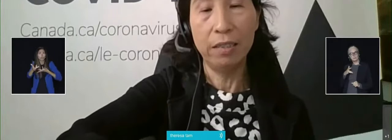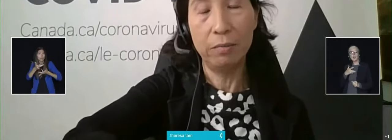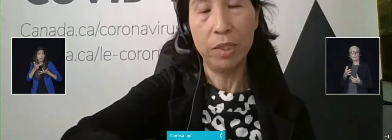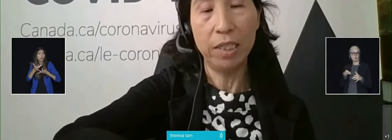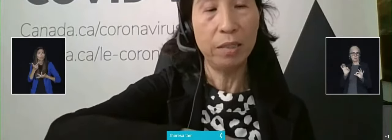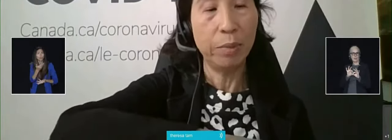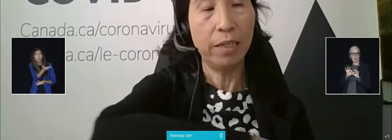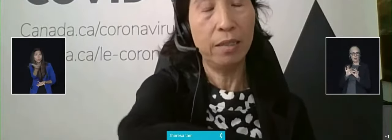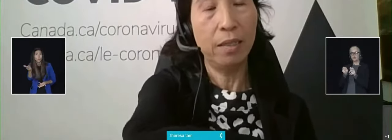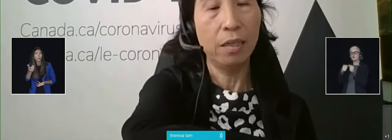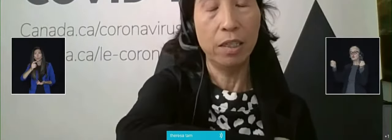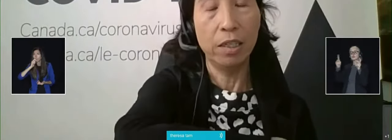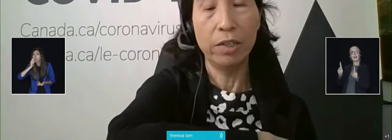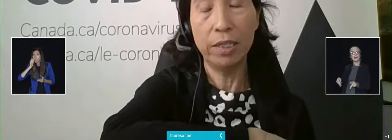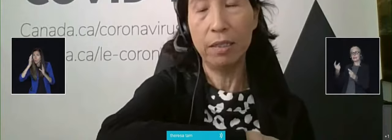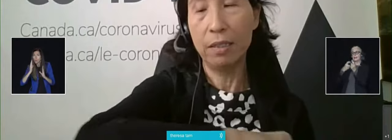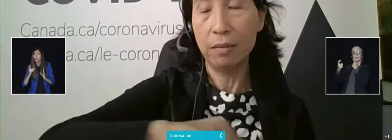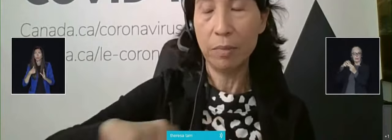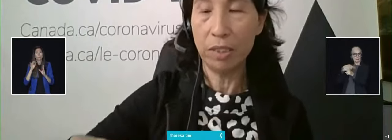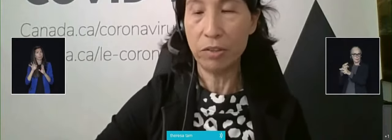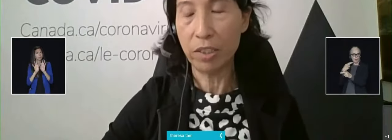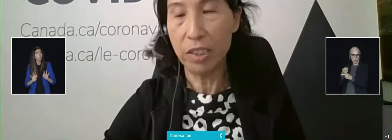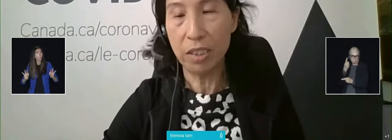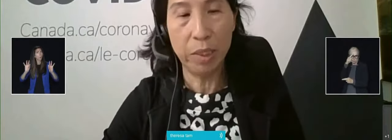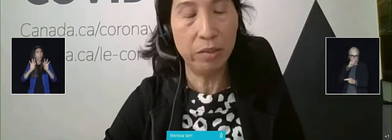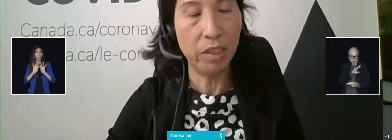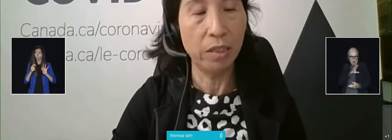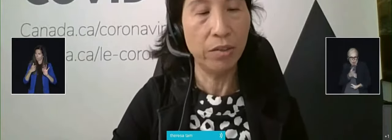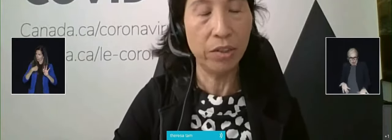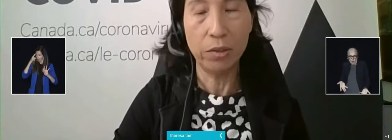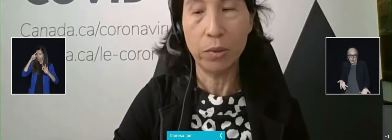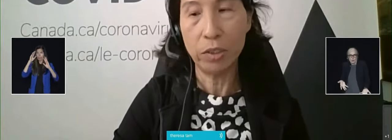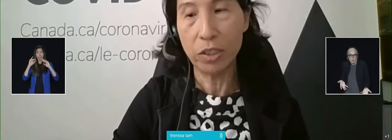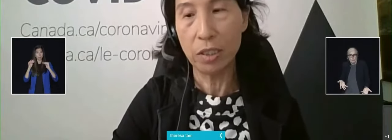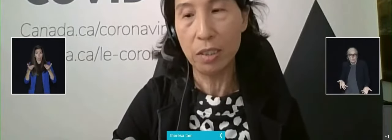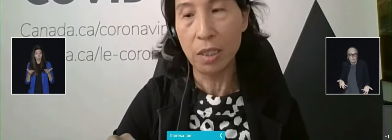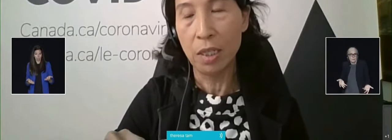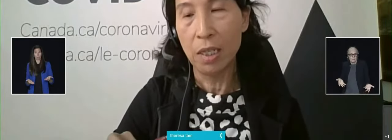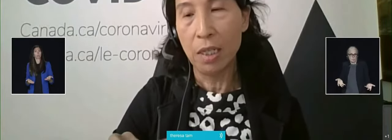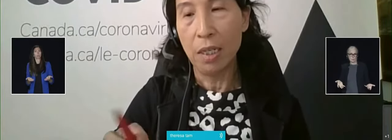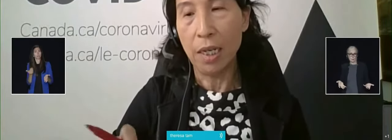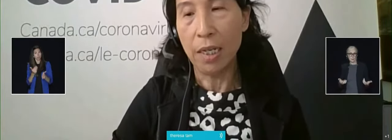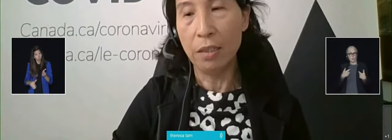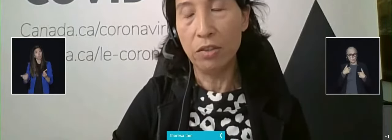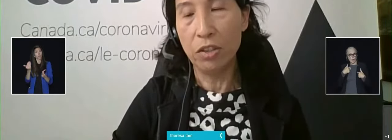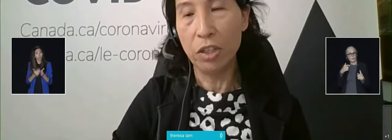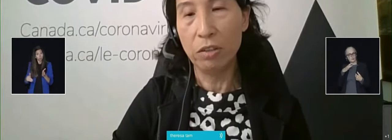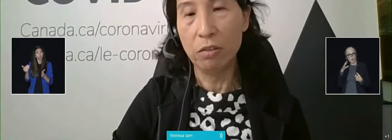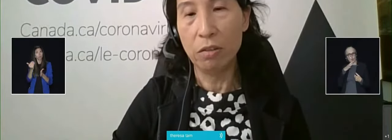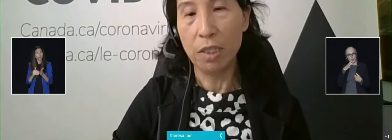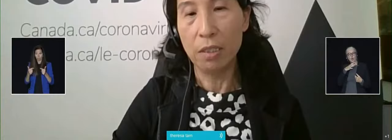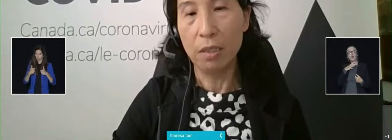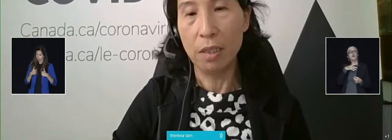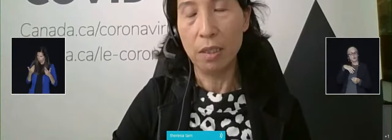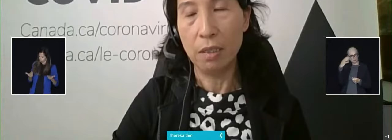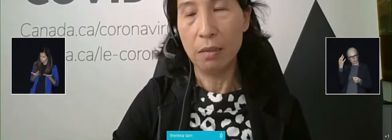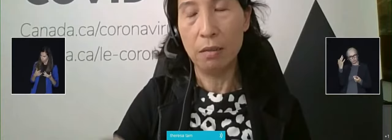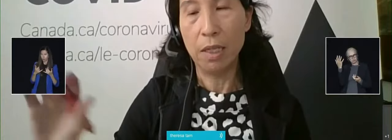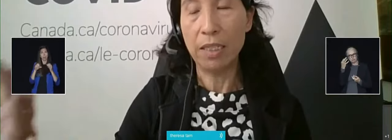and we expect ongoing interactions and being able to answer your questions. And so